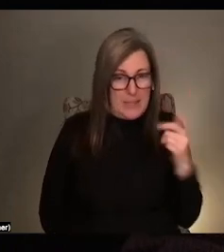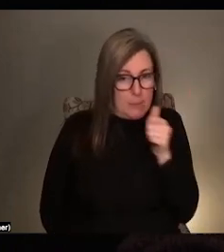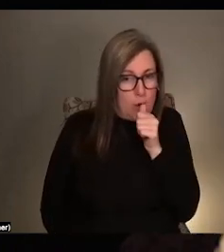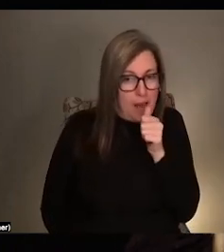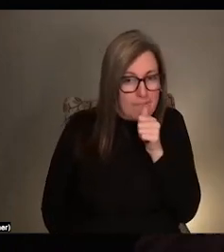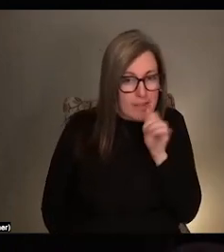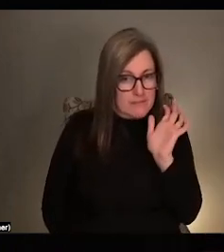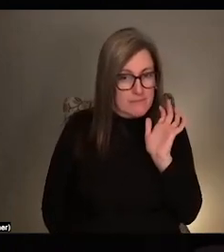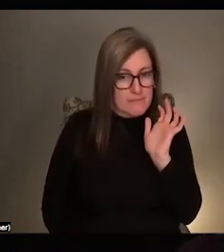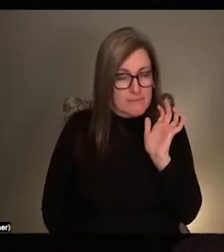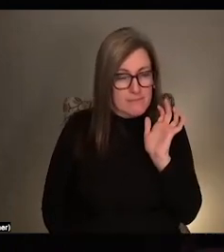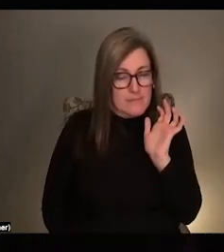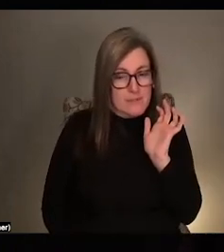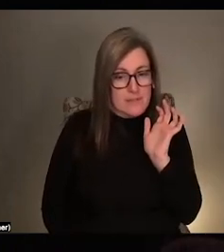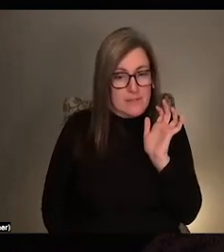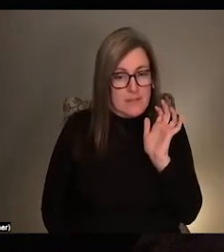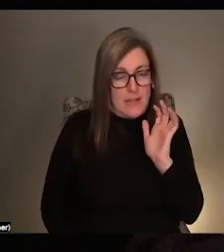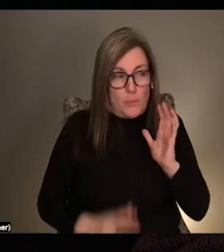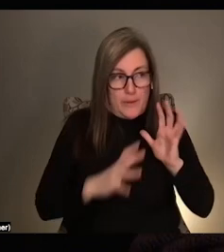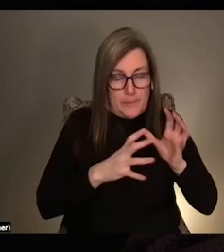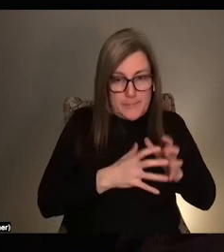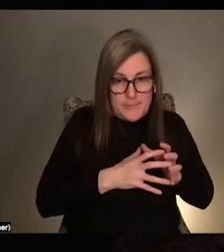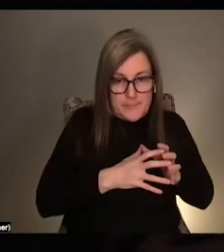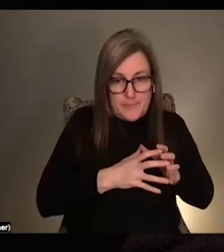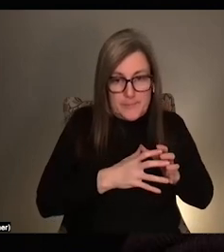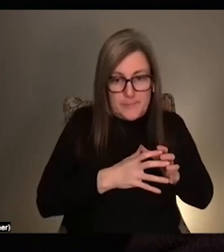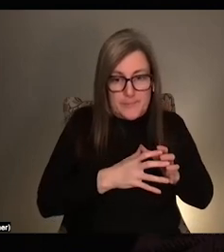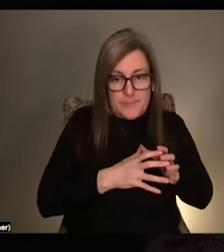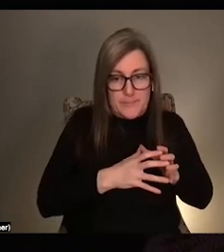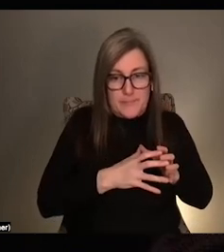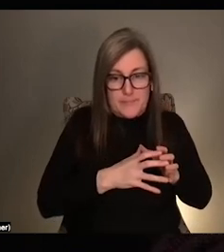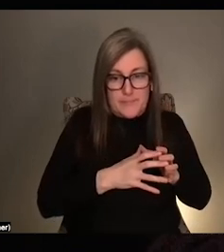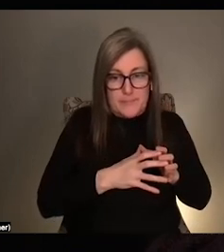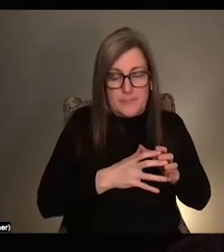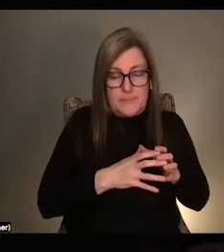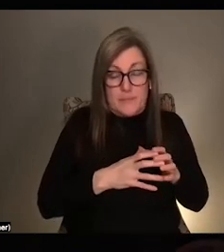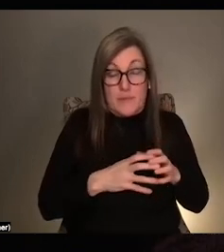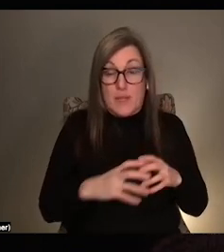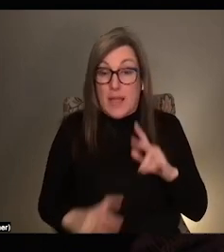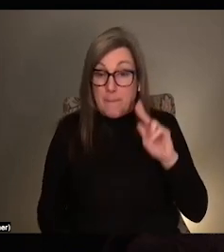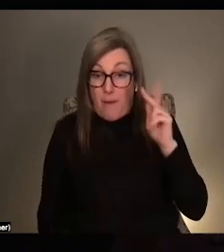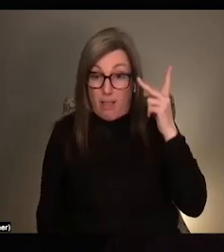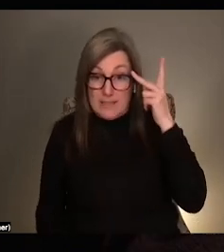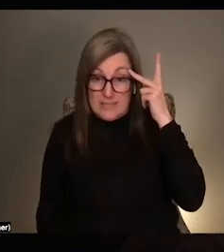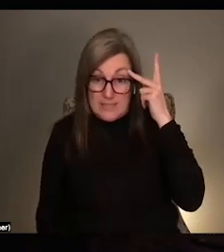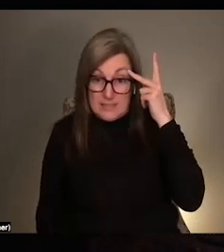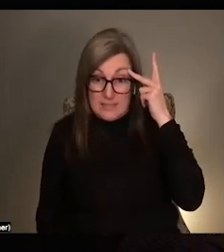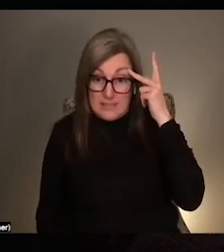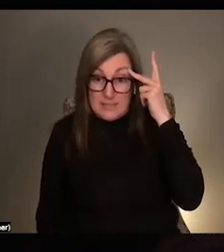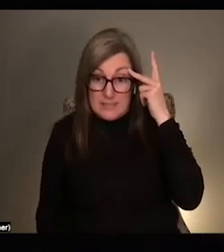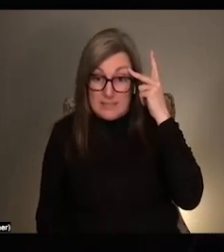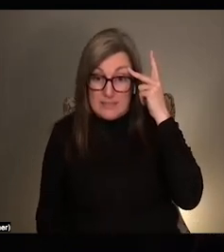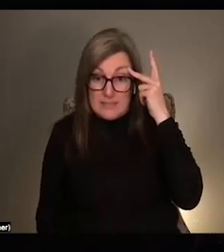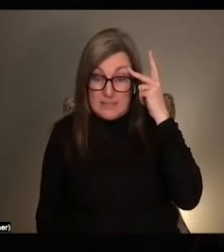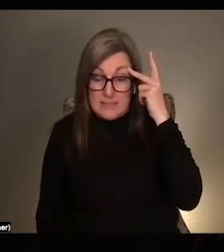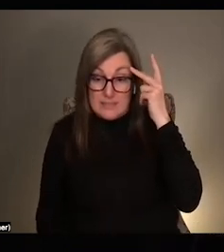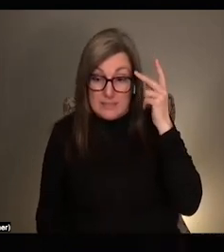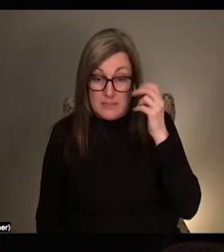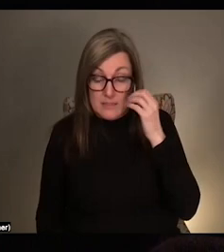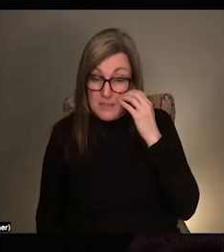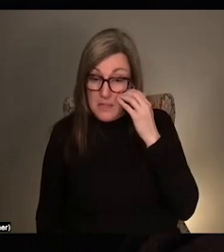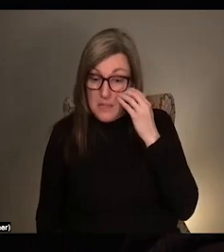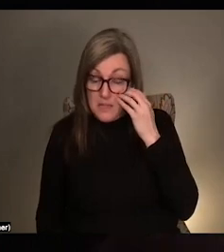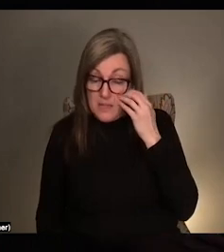moment and how we've like classically like conceived of politics. Particularly in like in a rentian mode or something as